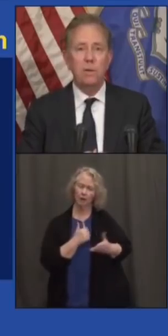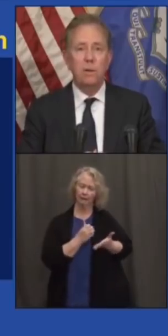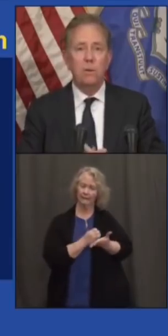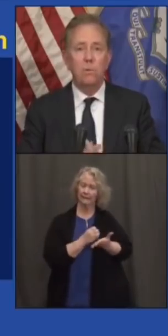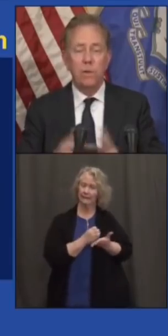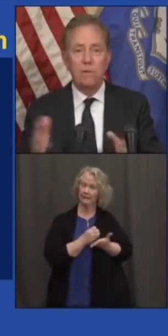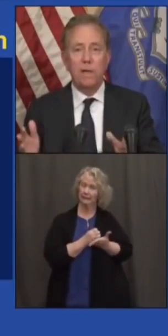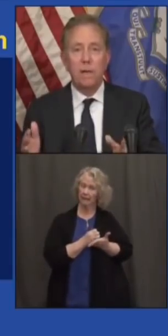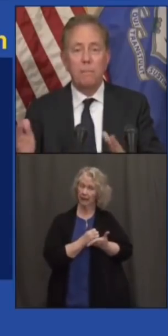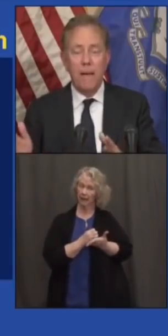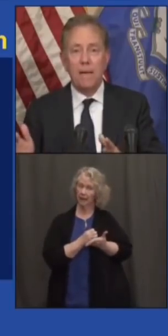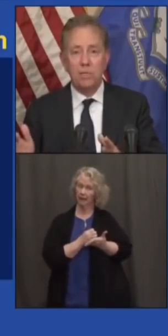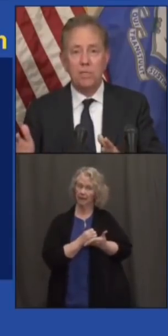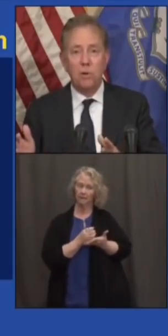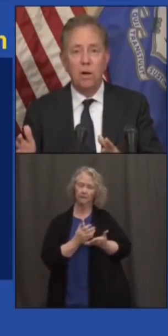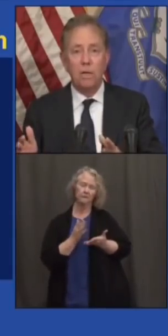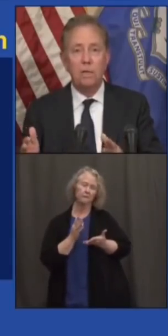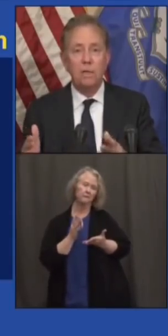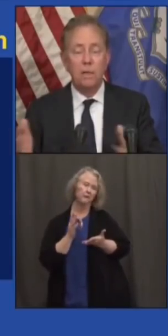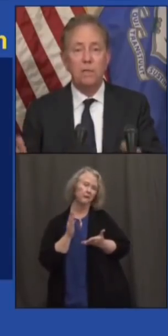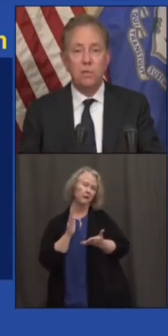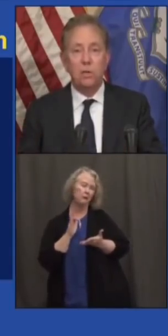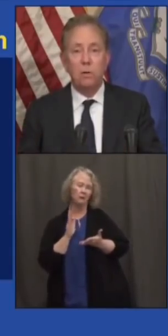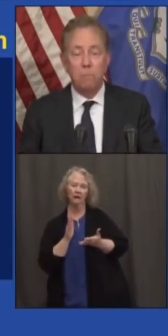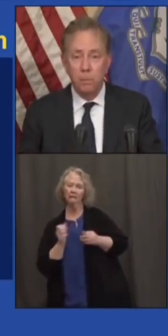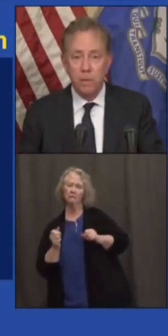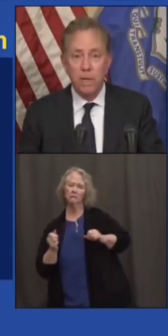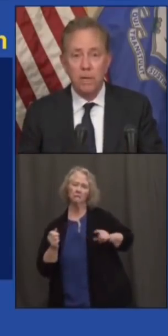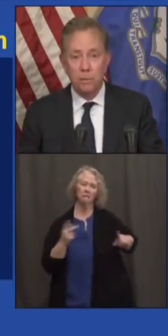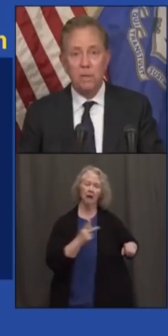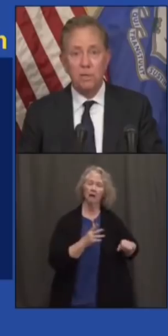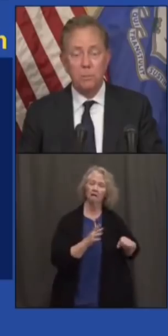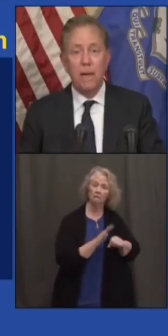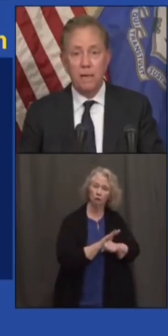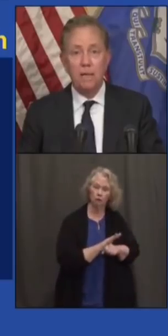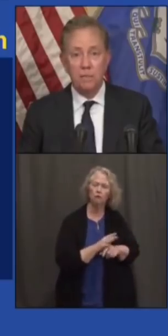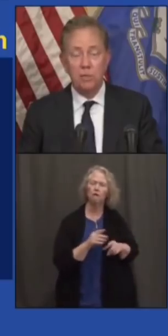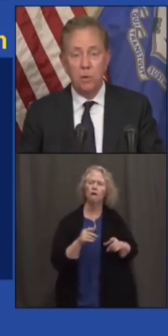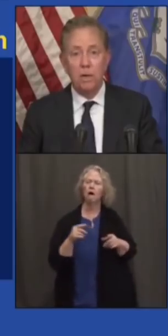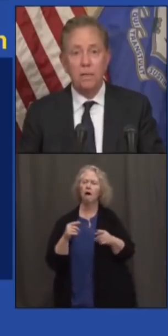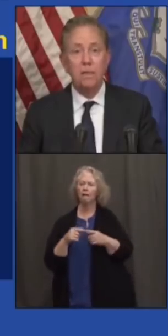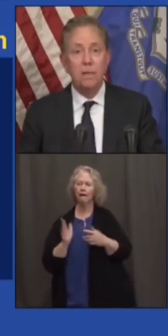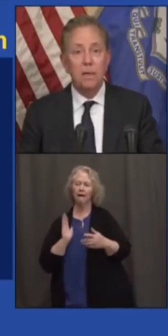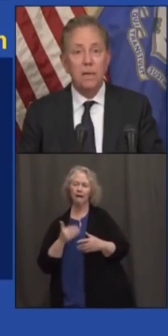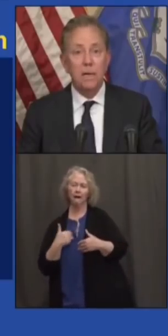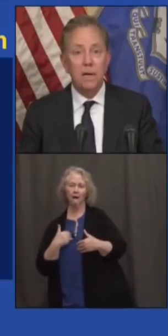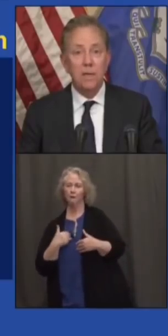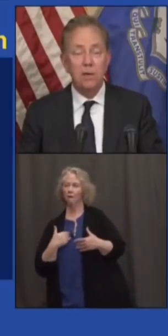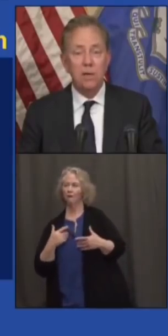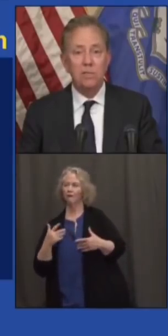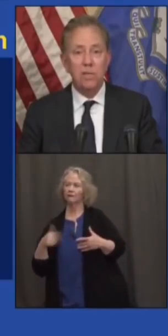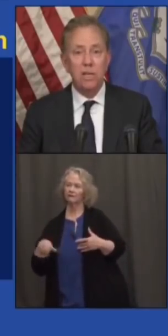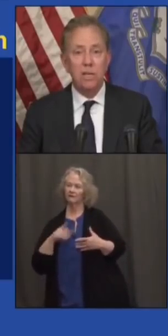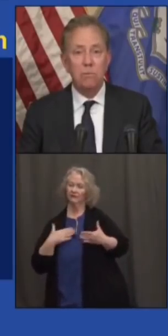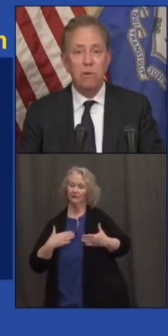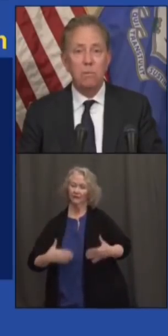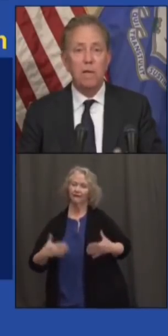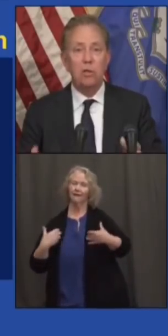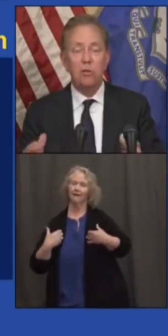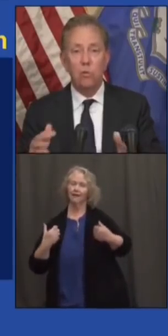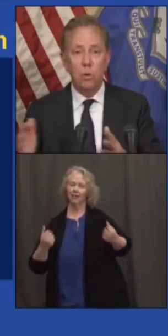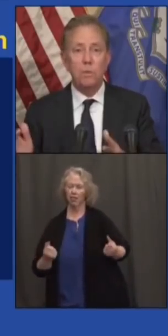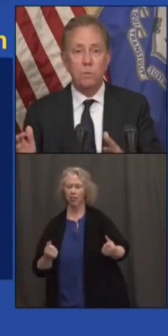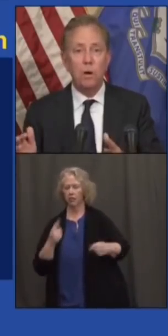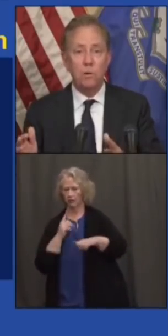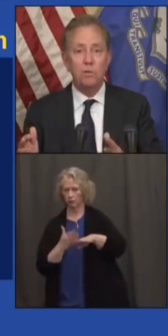will never get back in stride until our public health is back in stride. And I think you can see that we've